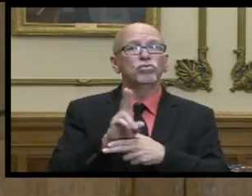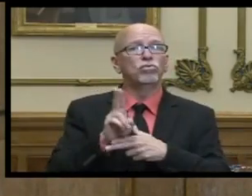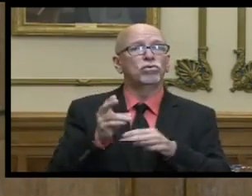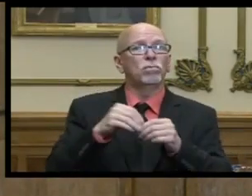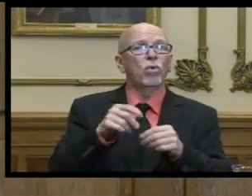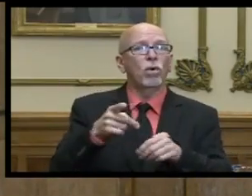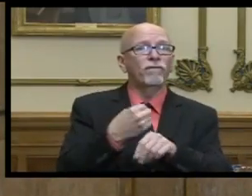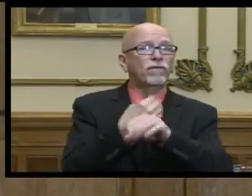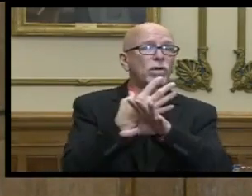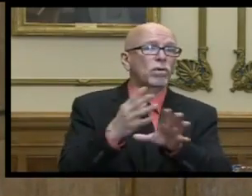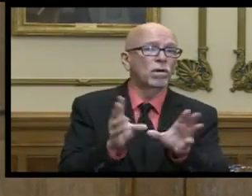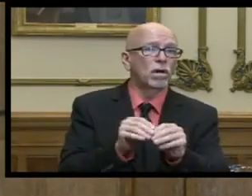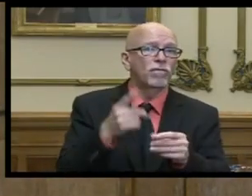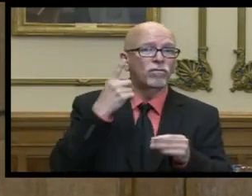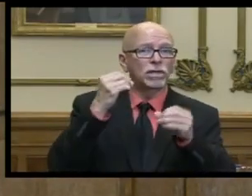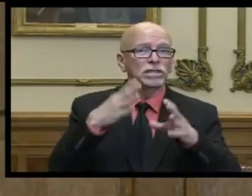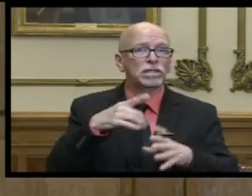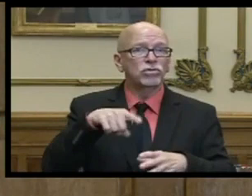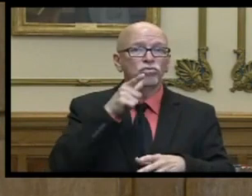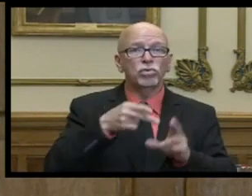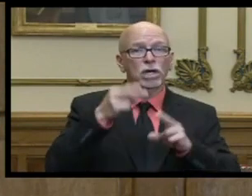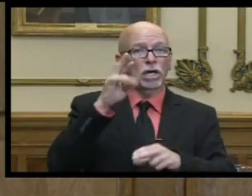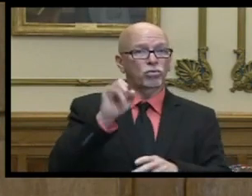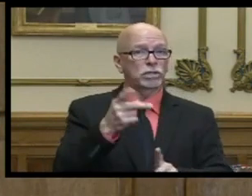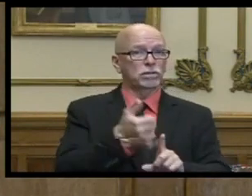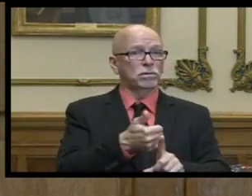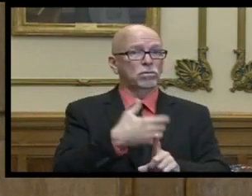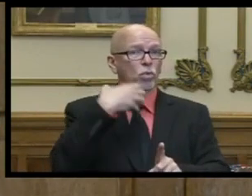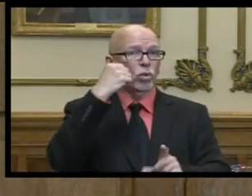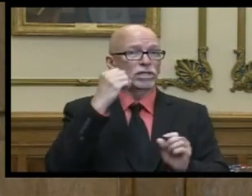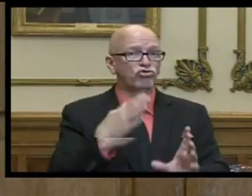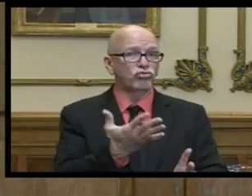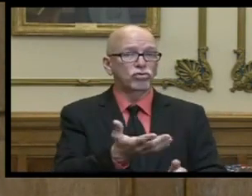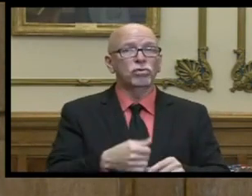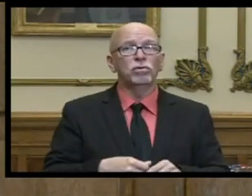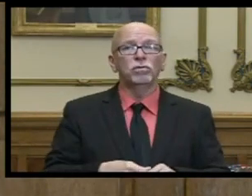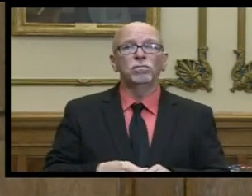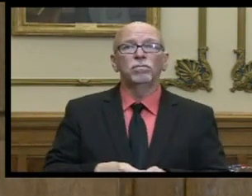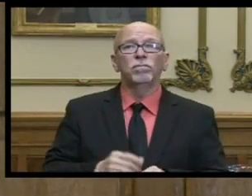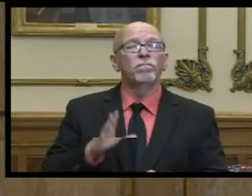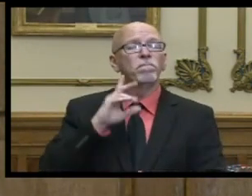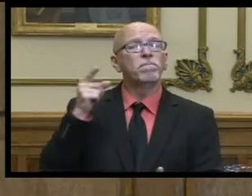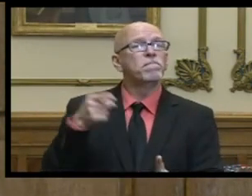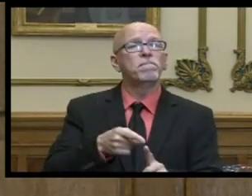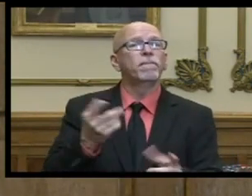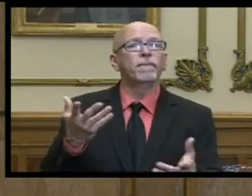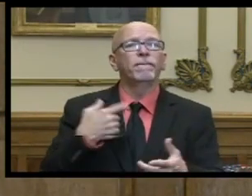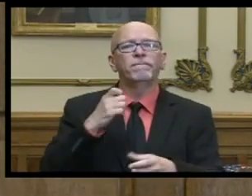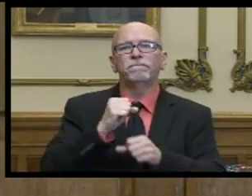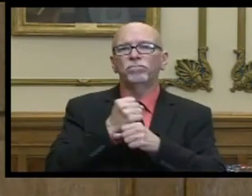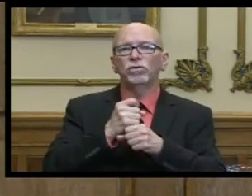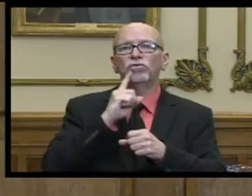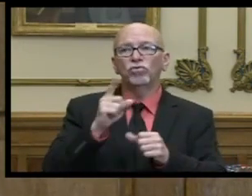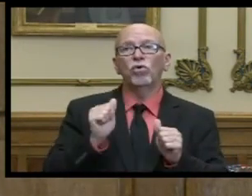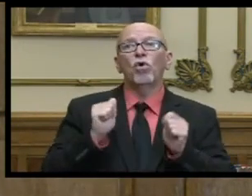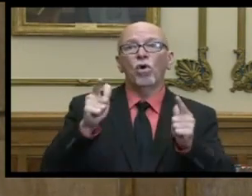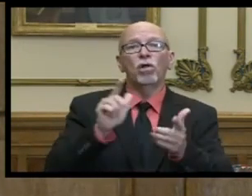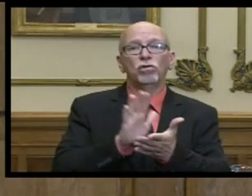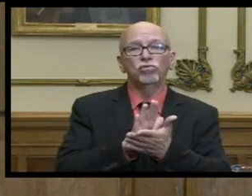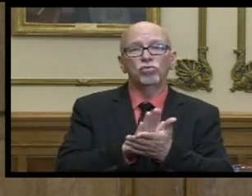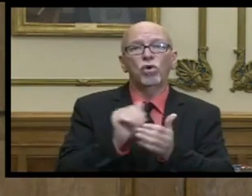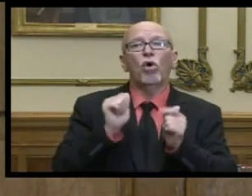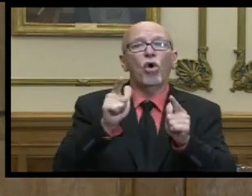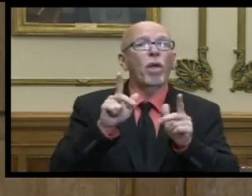conferencing especially for teachers that may be at higher risk um but it comes down to you know making sure that all schools and